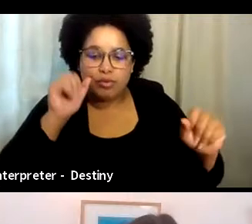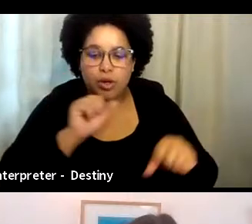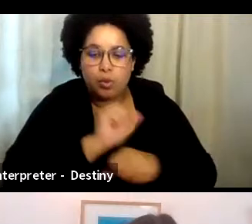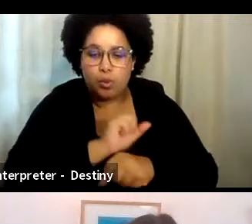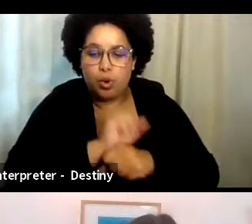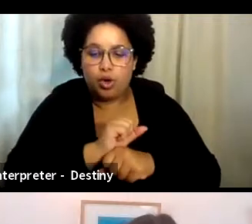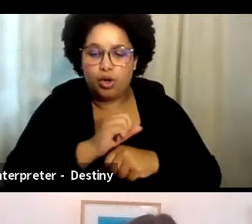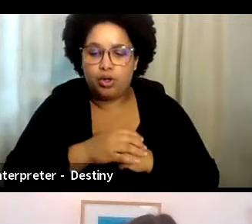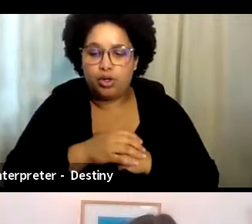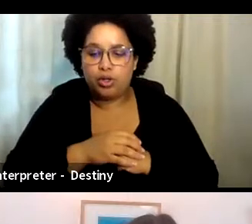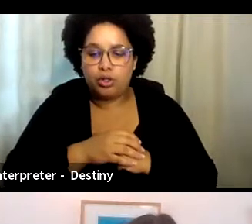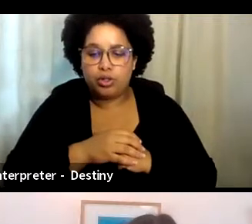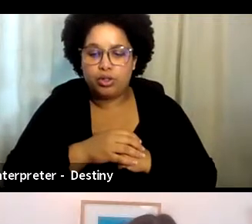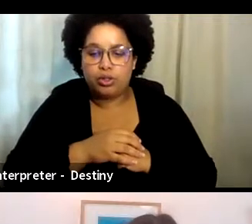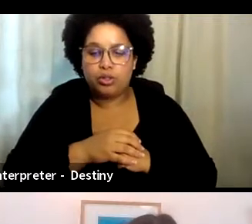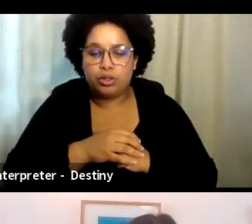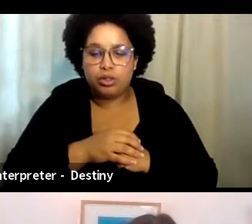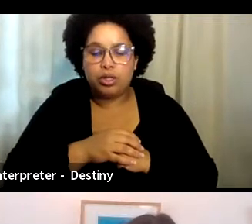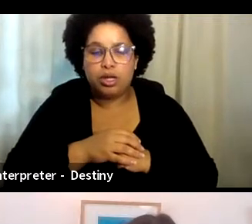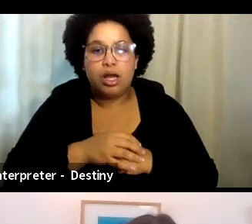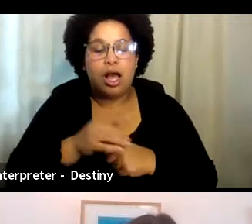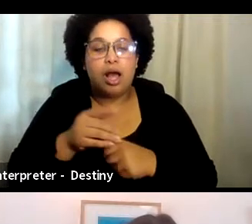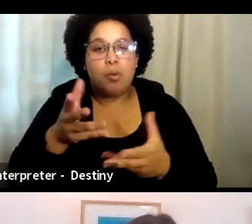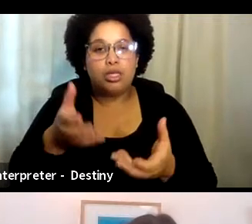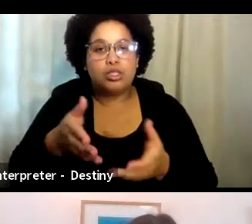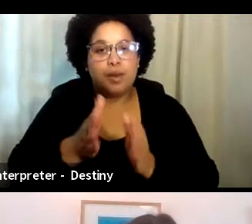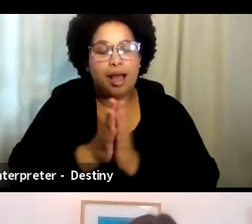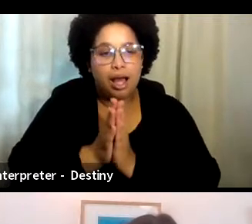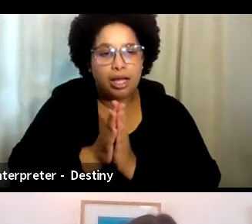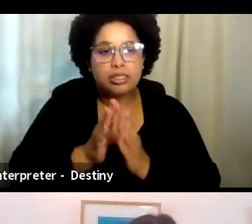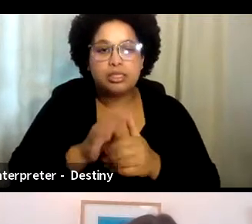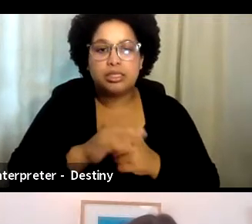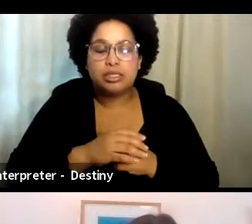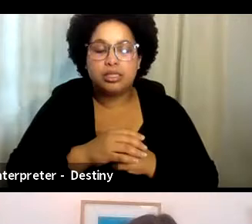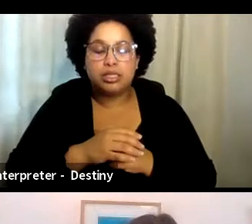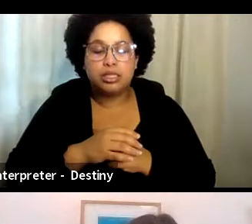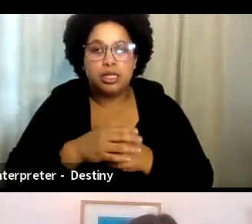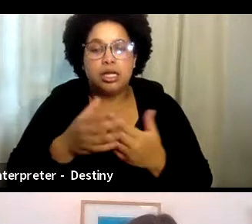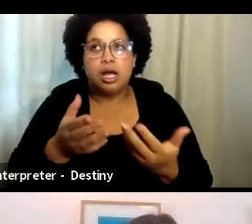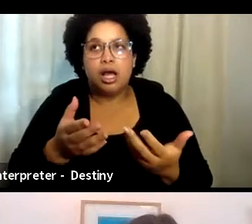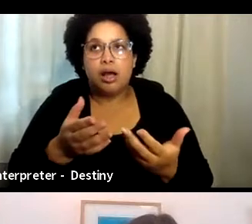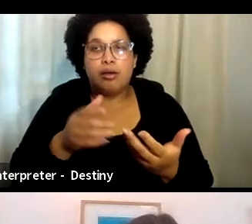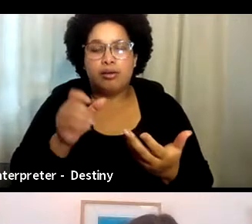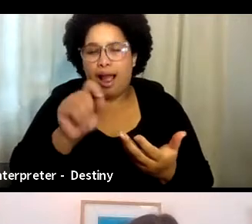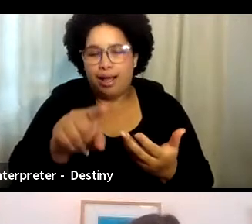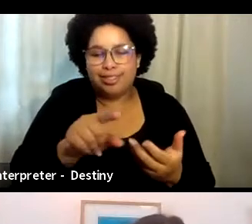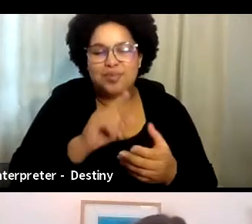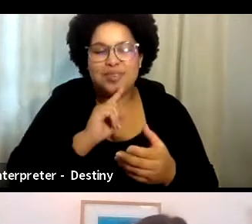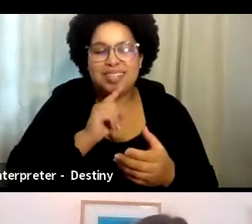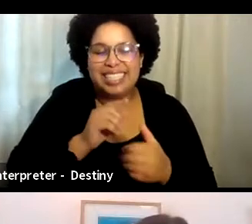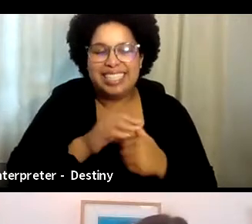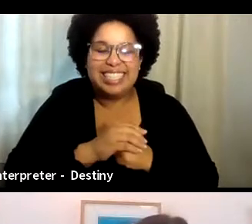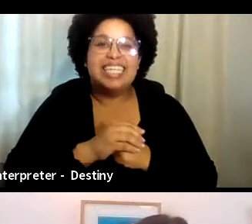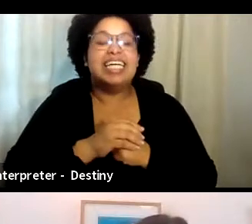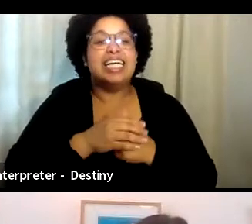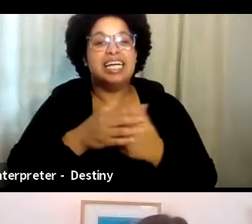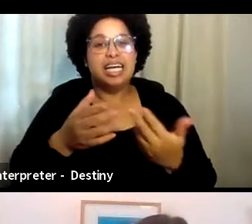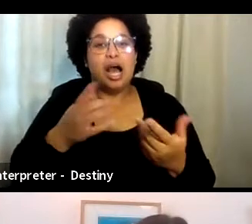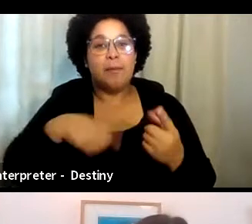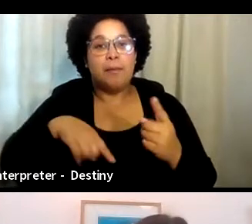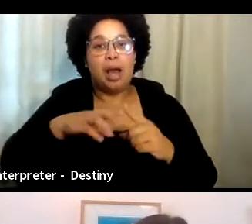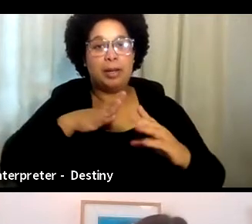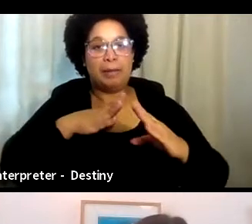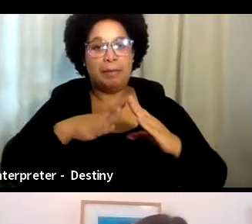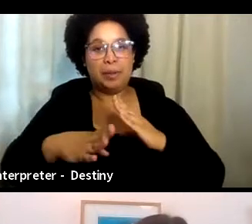know we're going to be, uh, wrapping up soon. I do want to ask, uh, uh, uh, question about a community that's